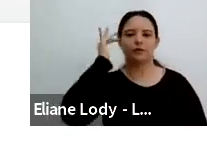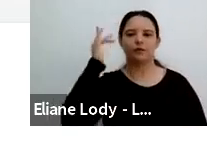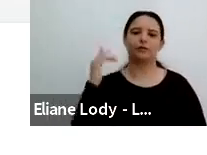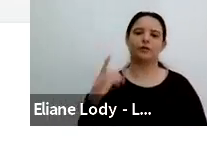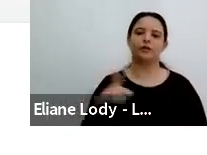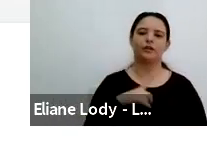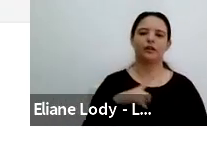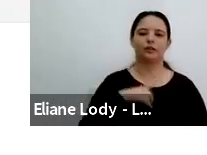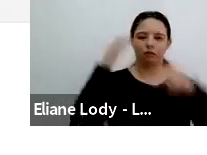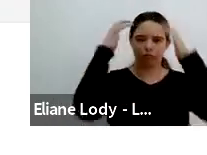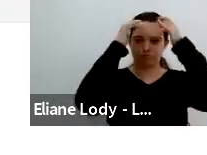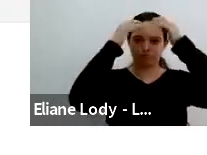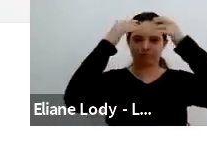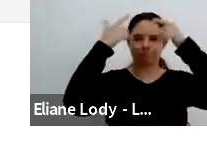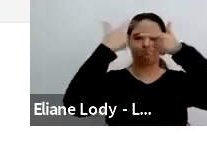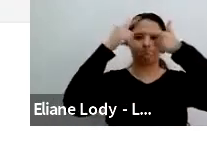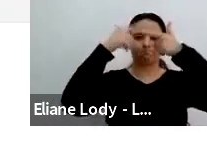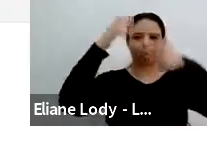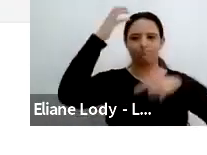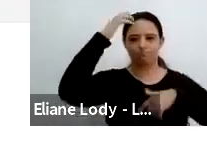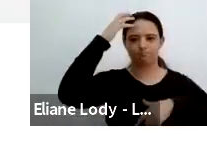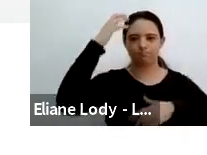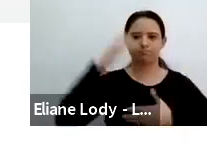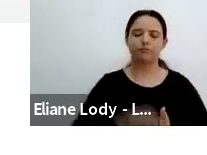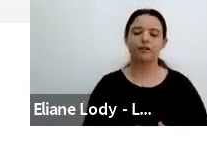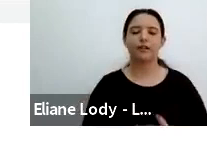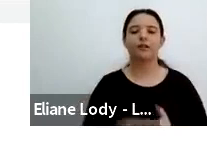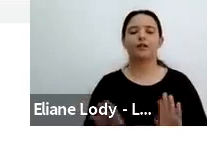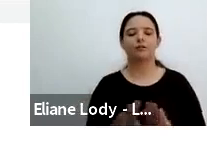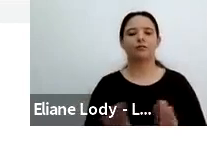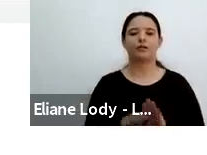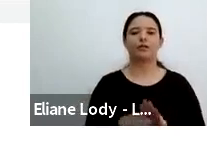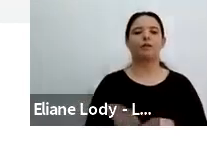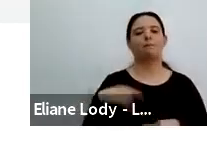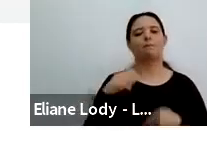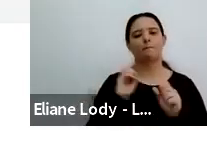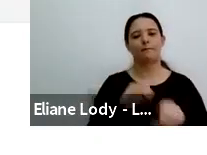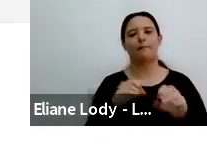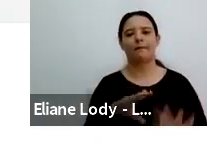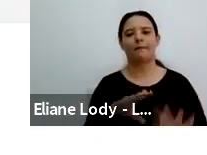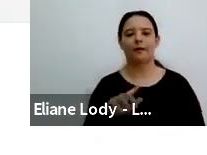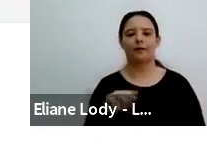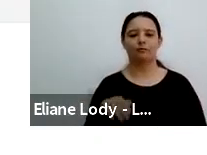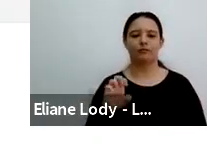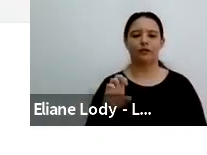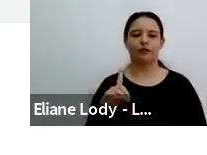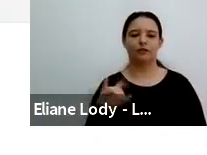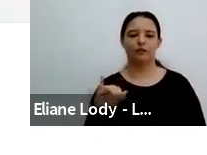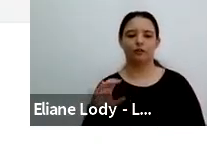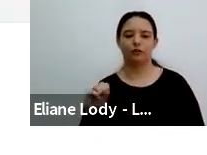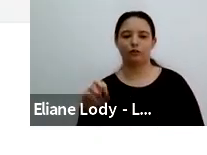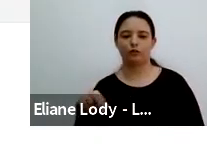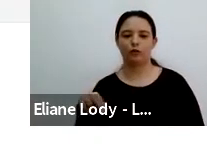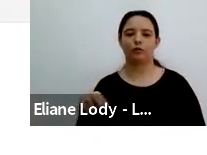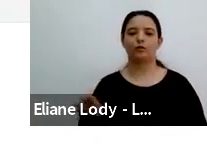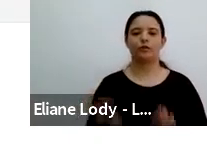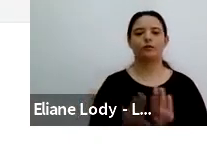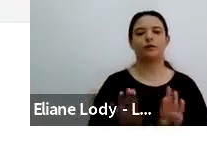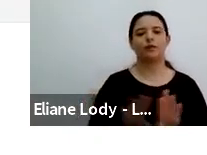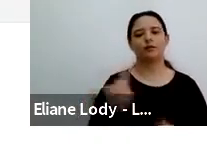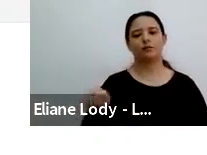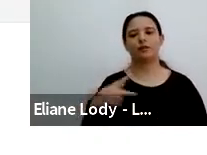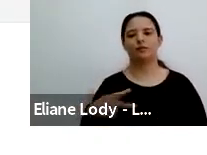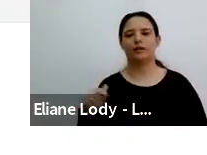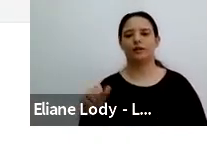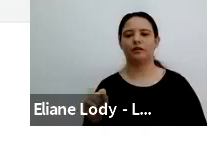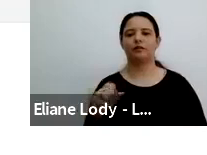purposes at Madison. I was went and did a PhD in curriculum and instruction, second languages and cultures education